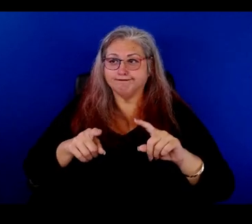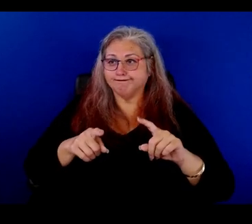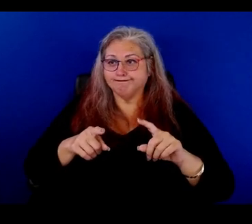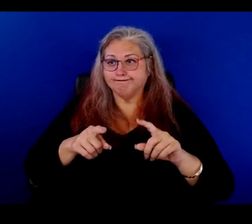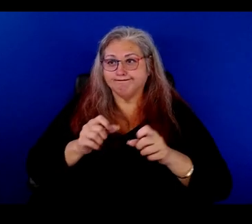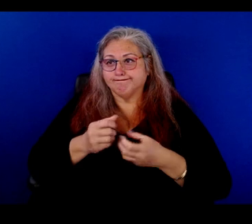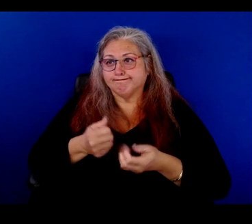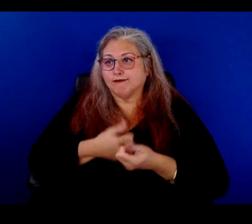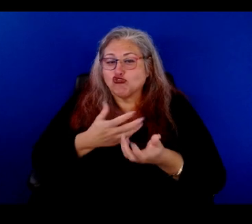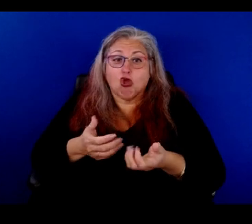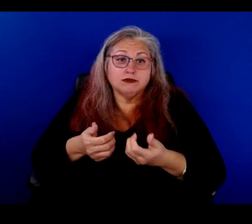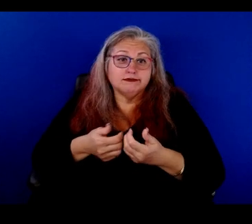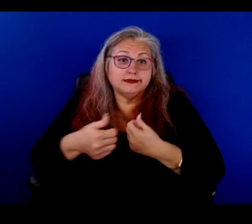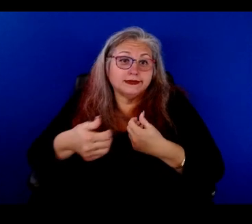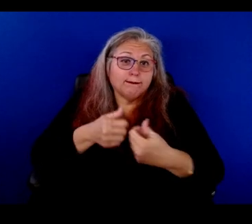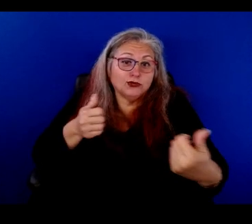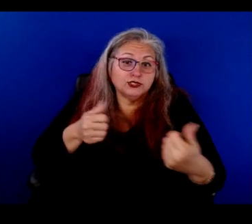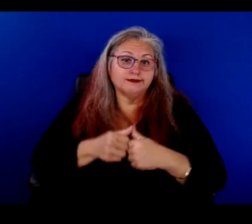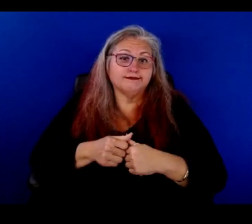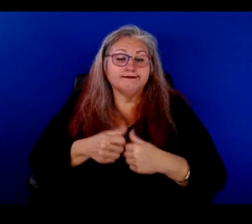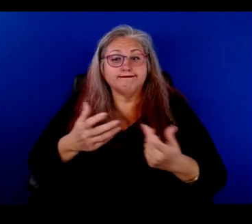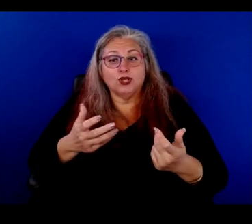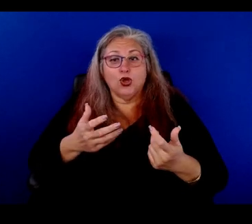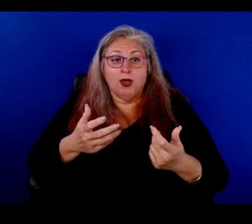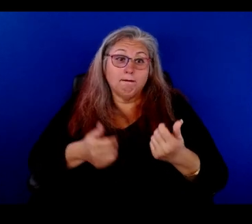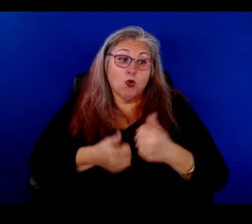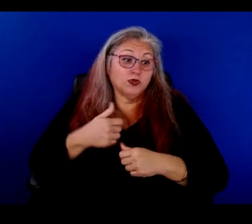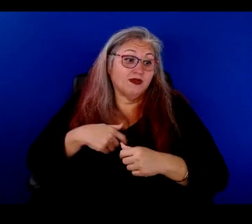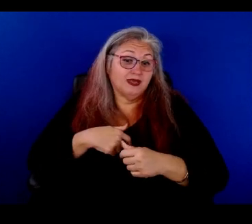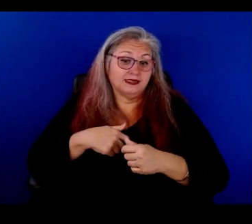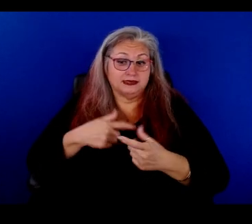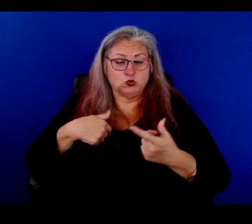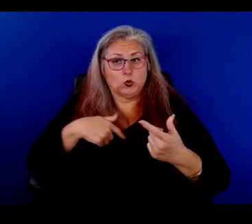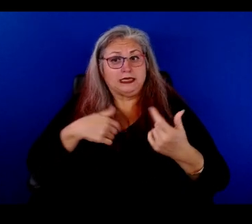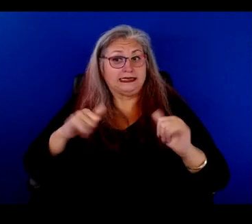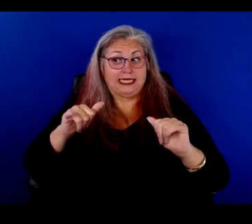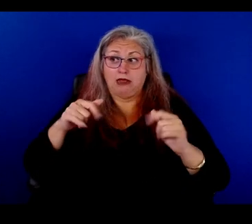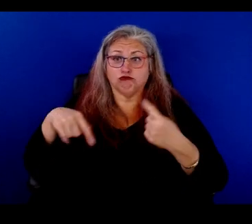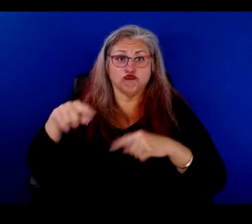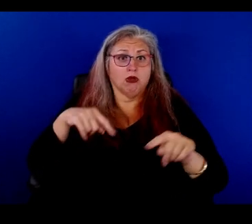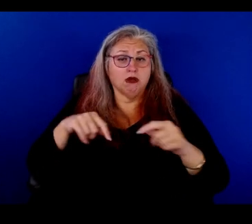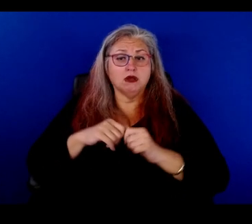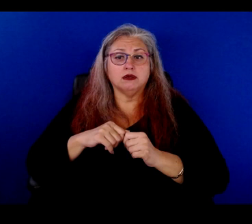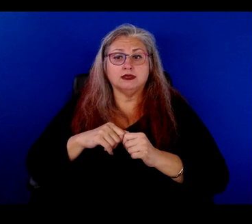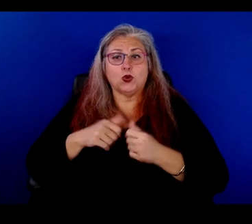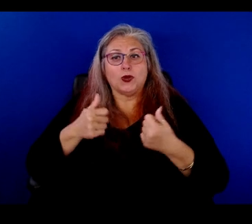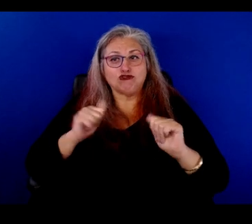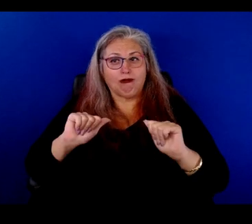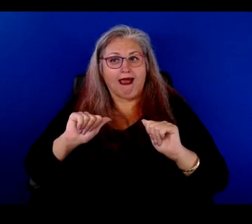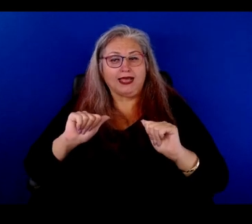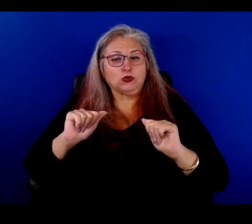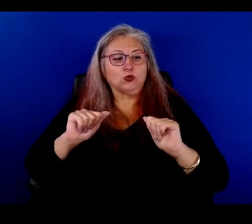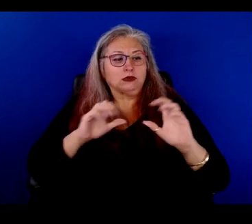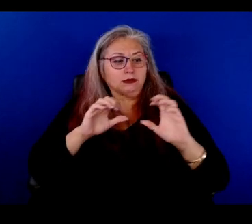us, uh, uh, with that being said, most of us are, are still around and, uh, trying to communicate.